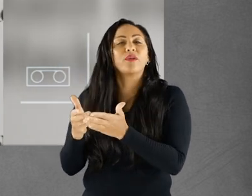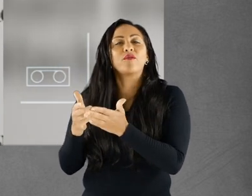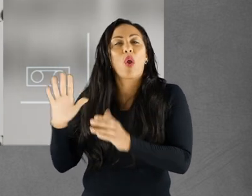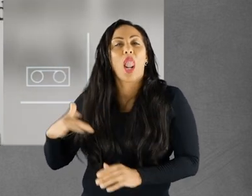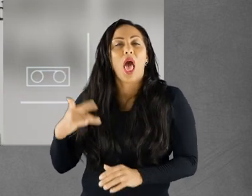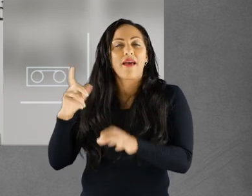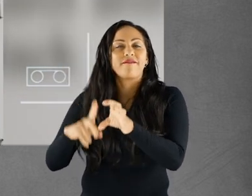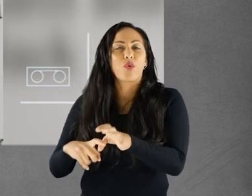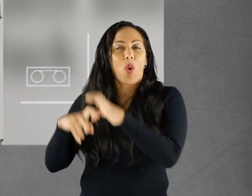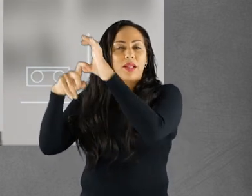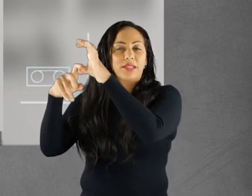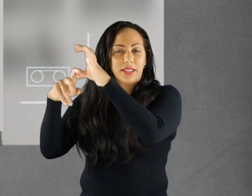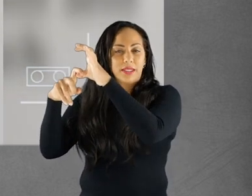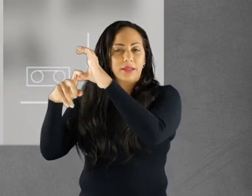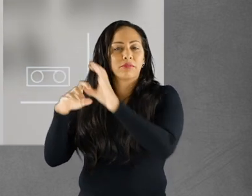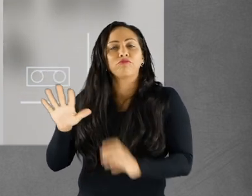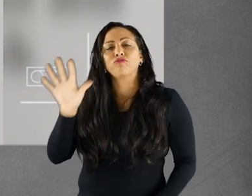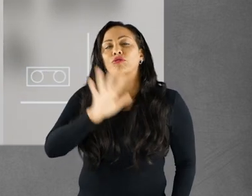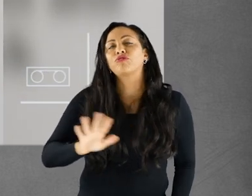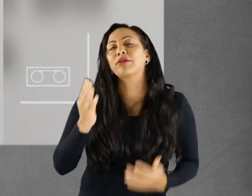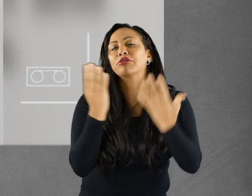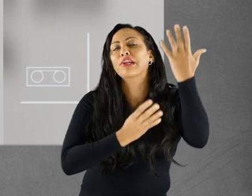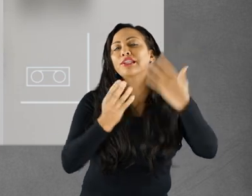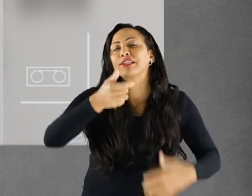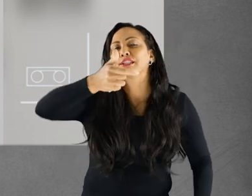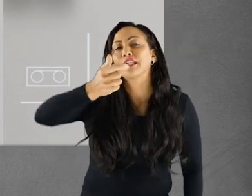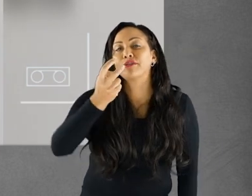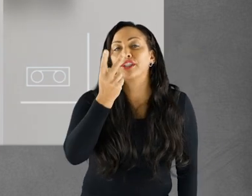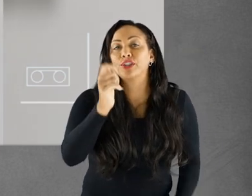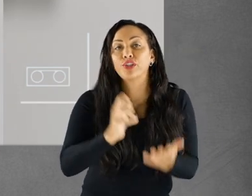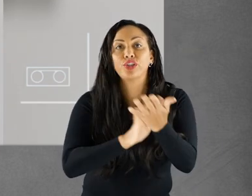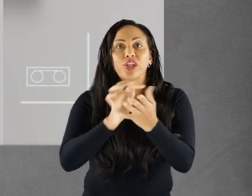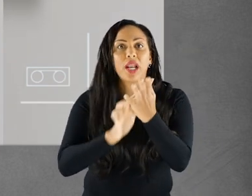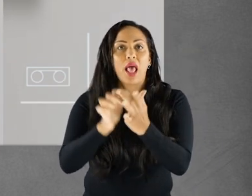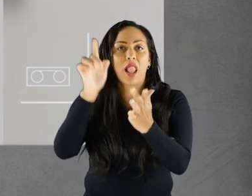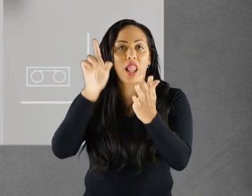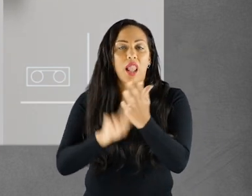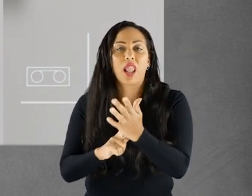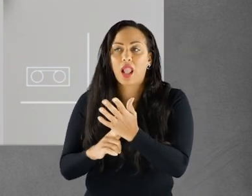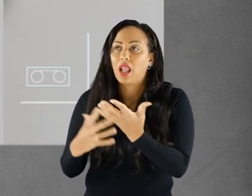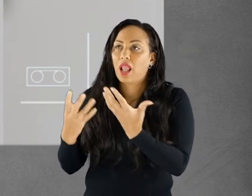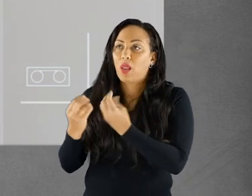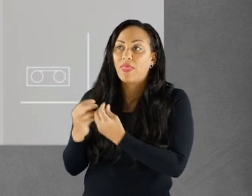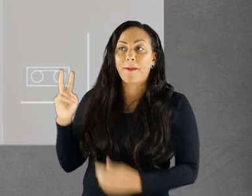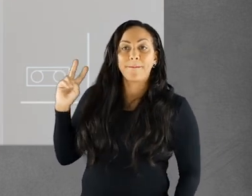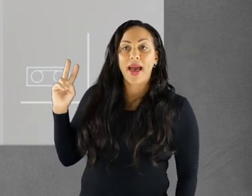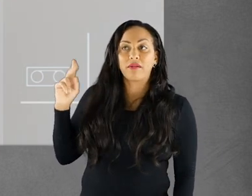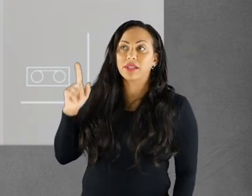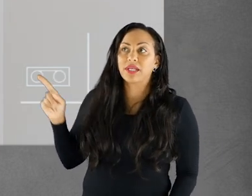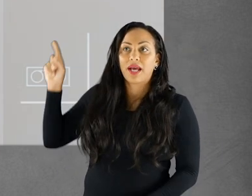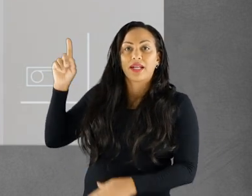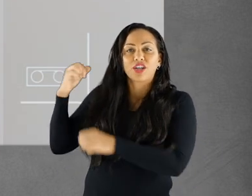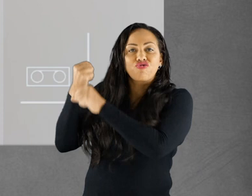life. Then in 1972, Chenille and her parents, along with her grandfather,